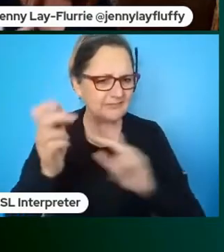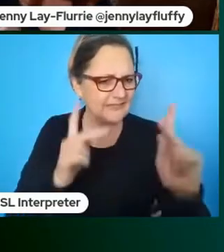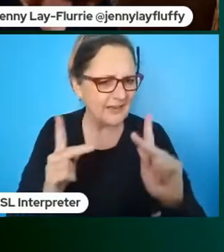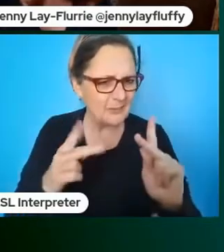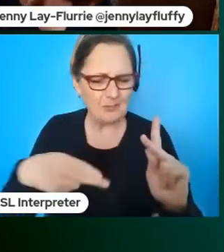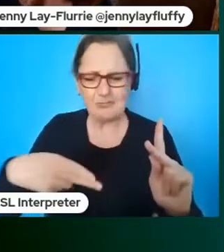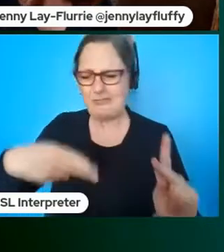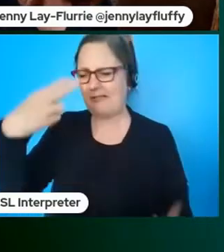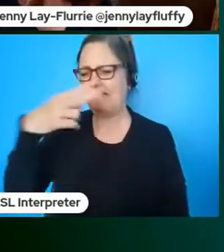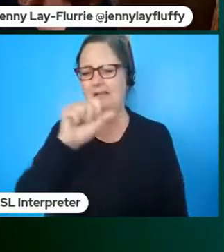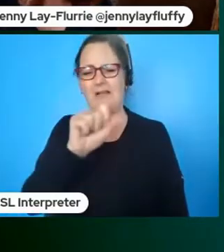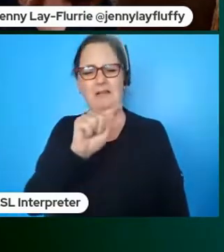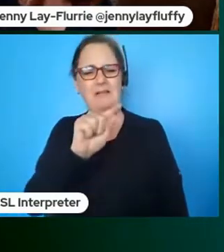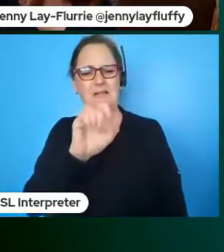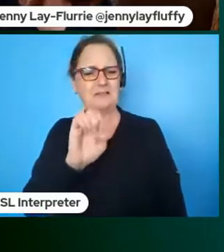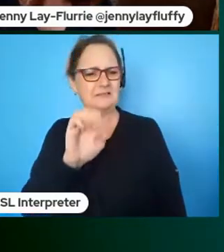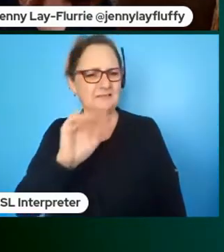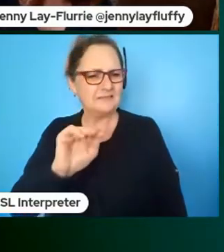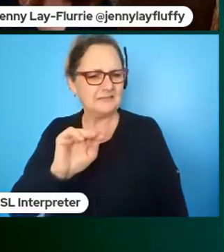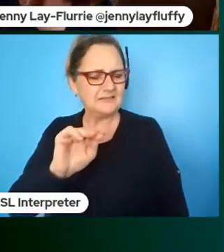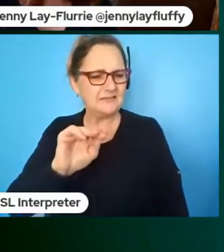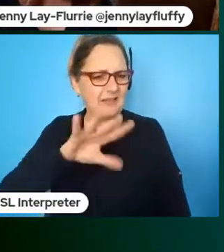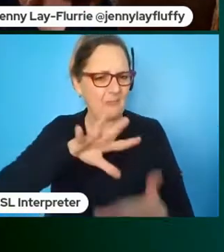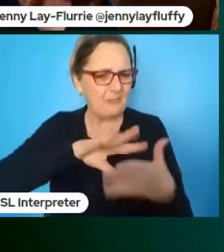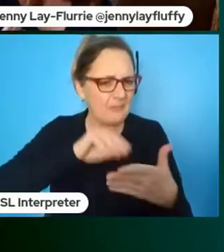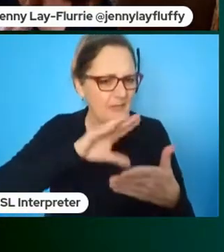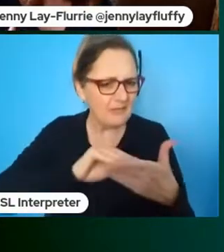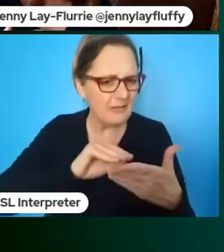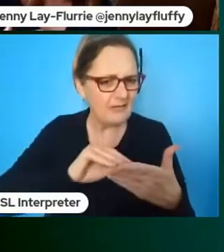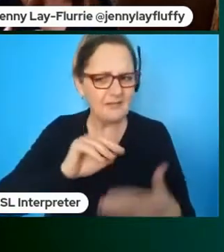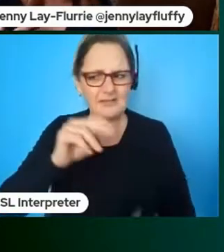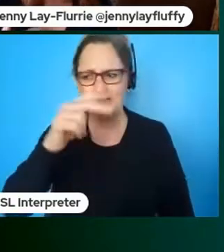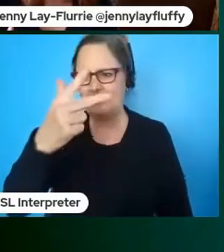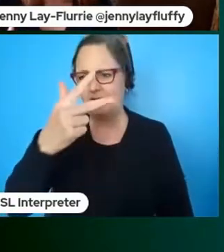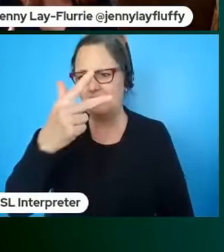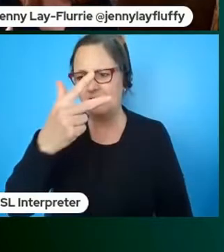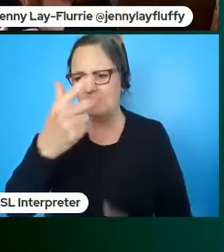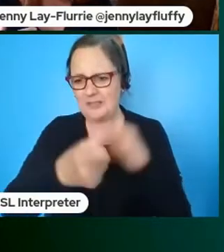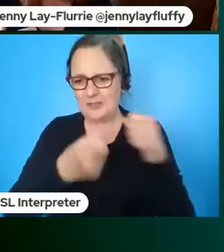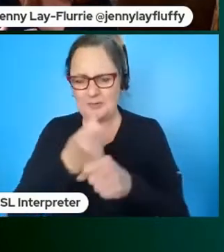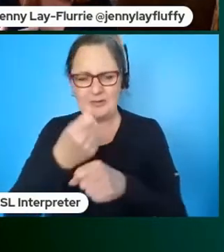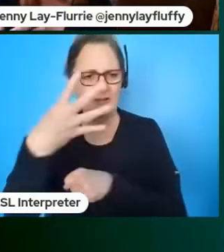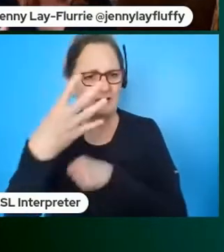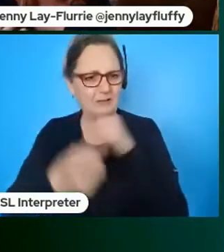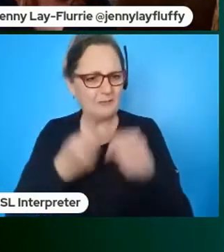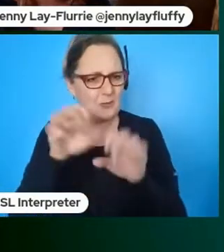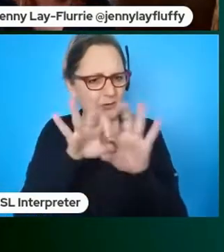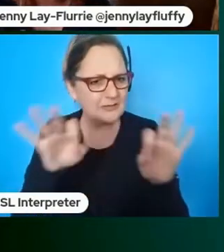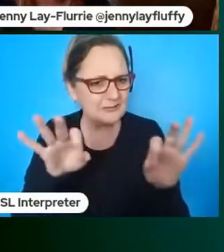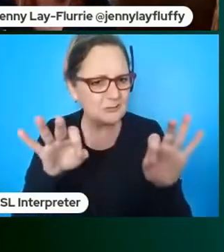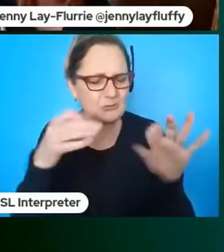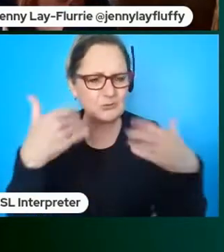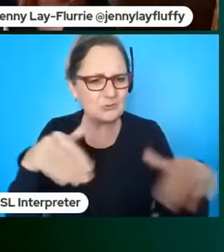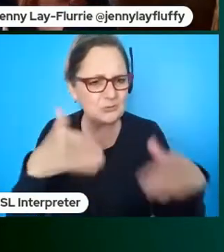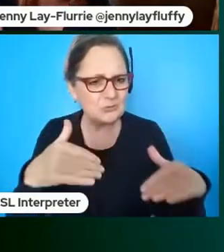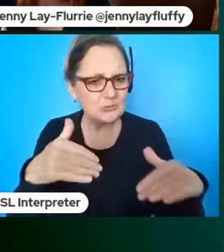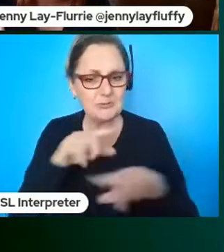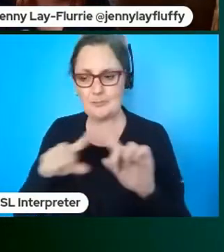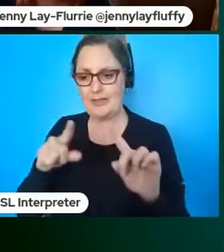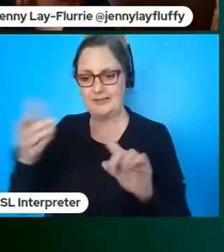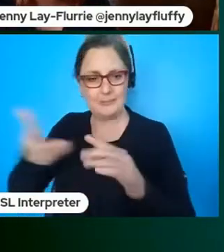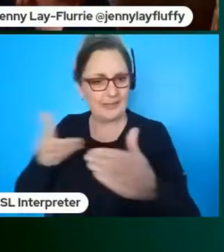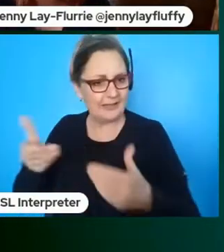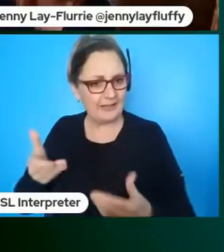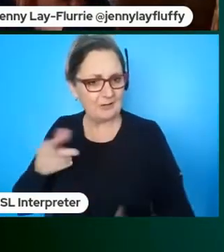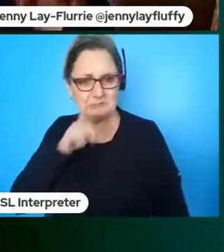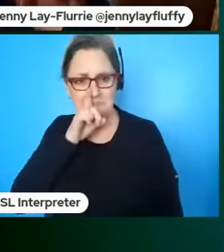pretty good density of two and four year degrees but low unemployment or other high unemployment and high